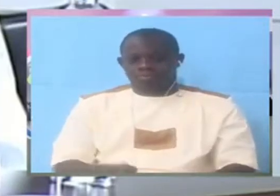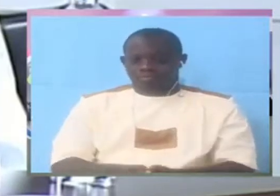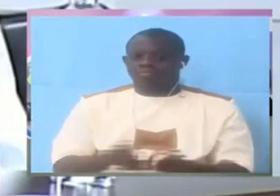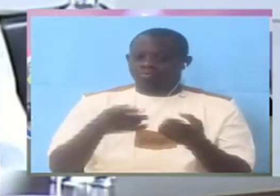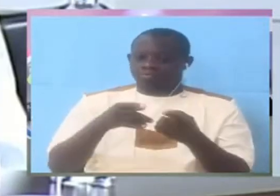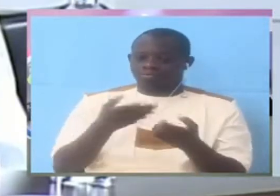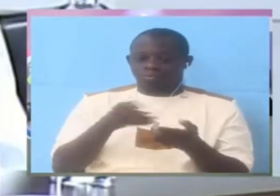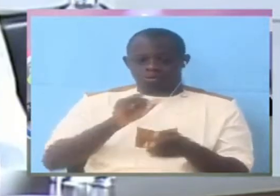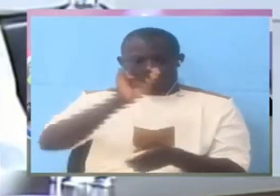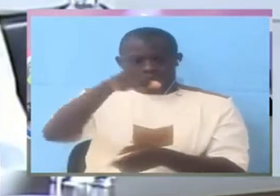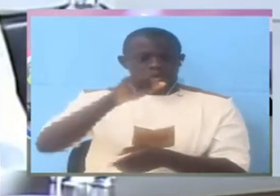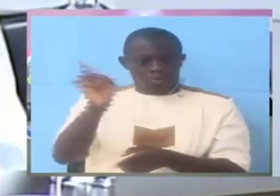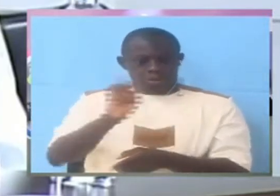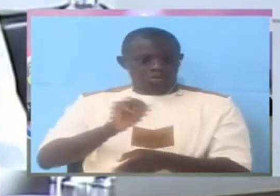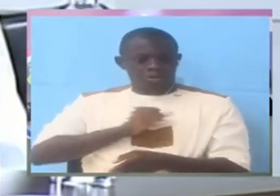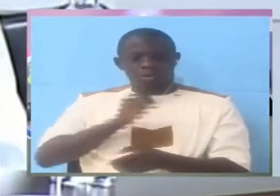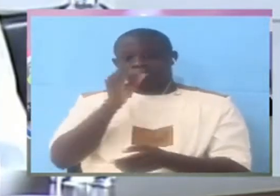you saying now.